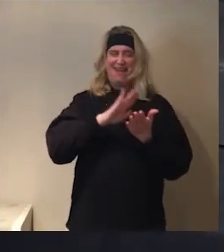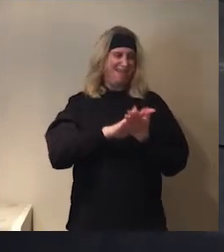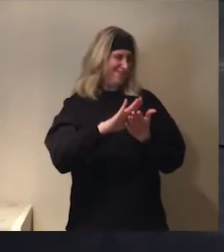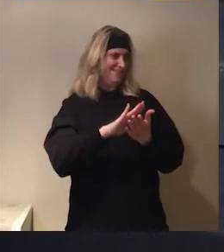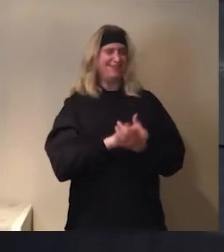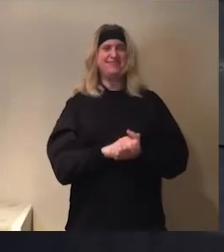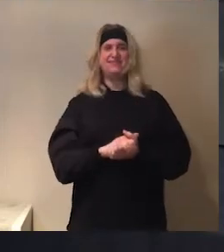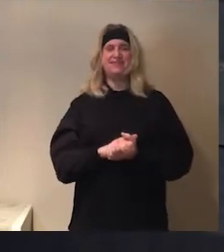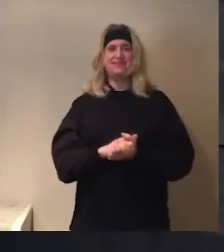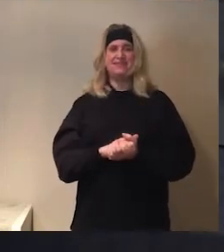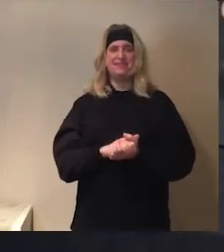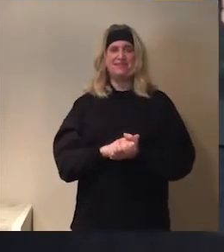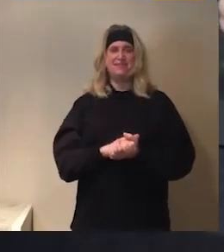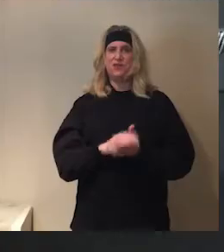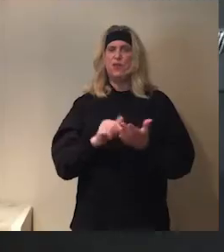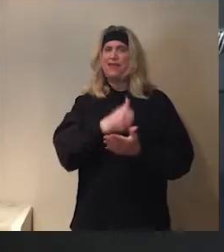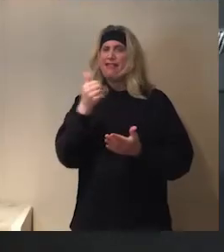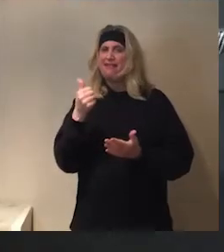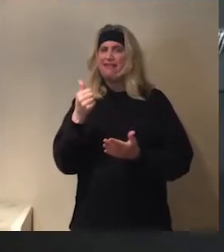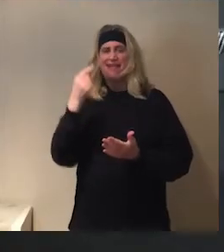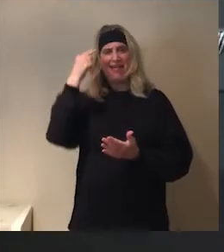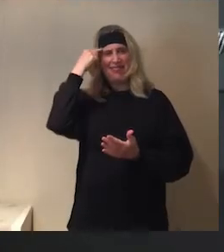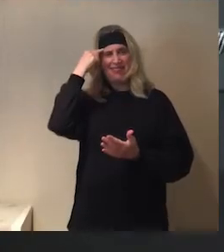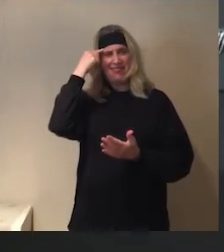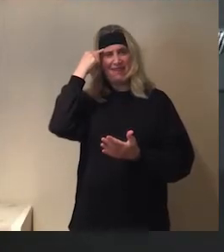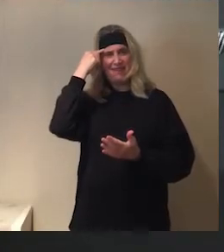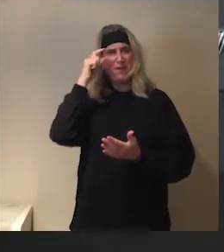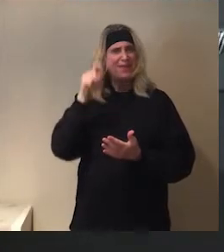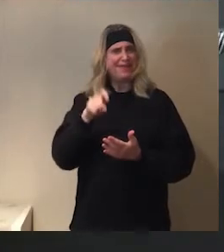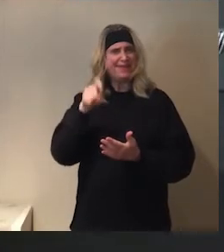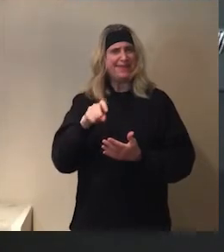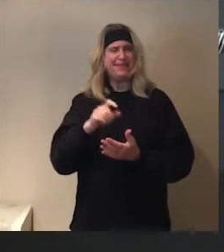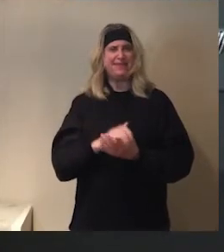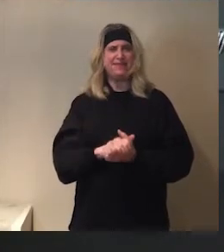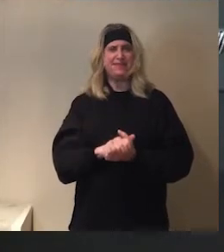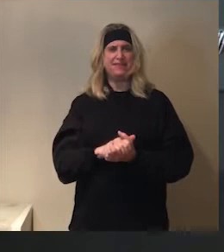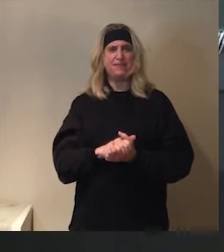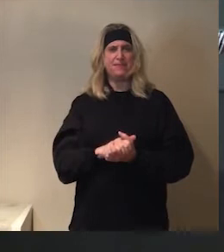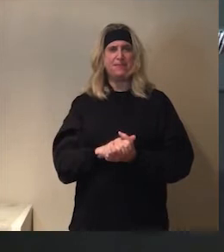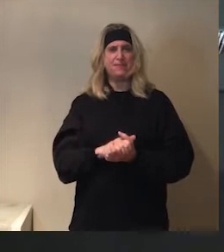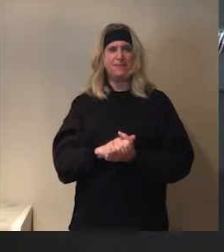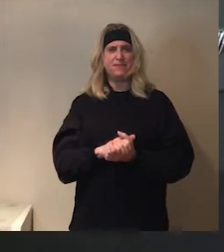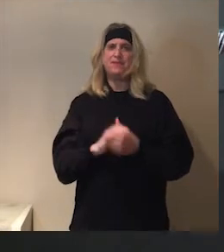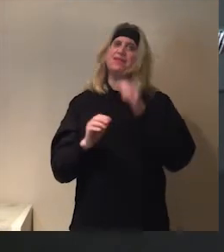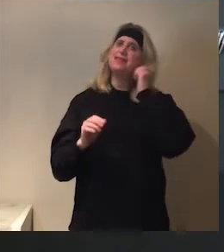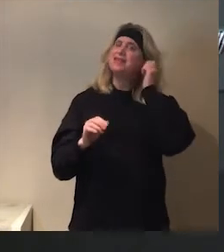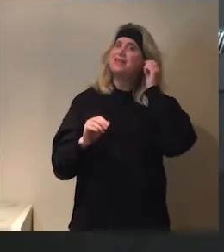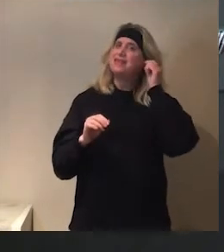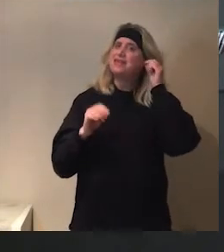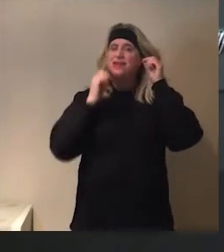nice. Okay. And what else do we need? I think we need, we need the ears.